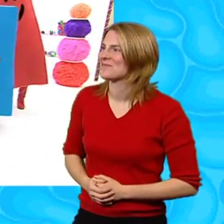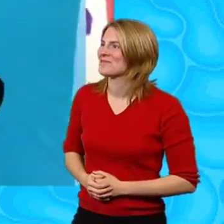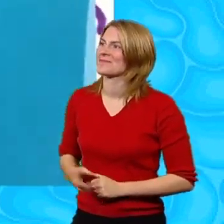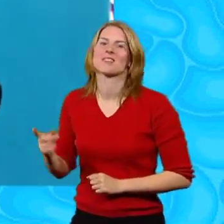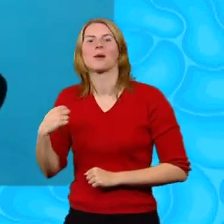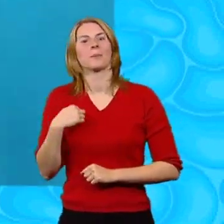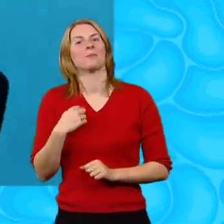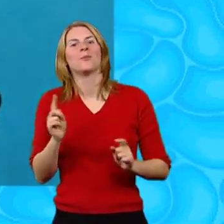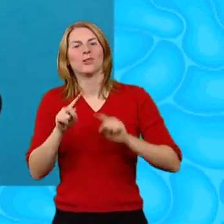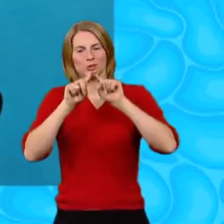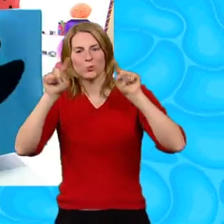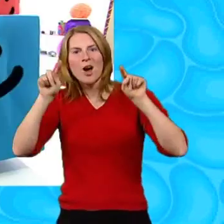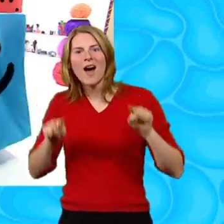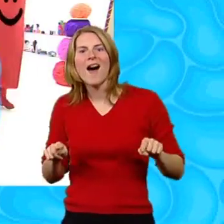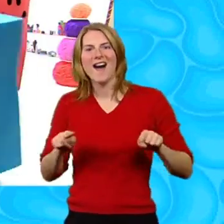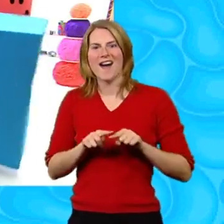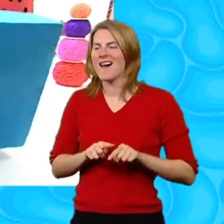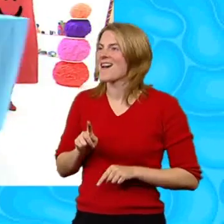I am a square